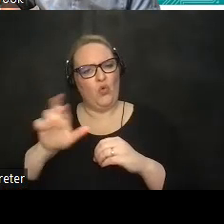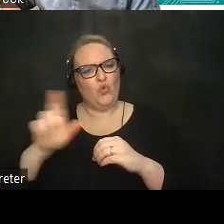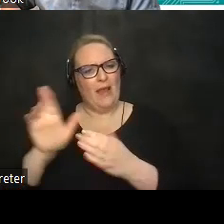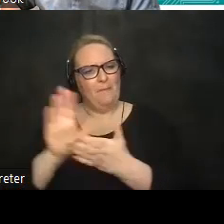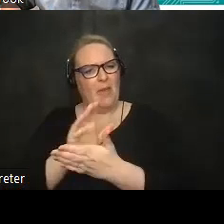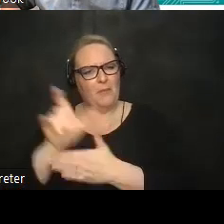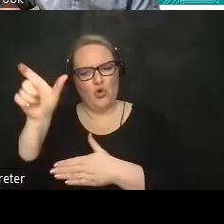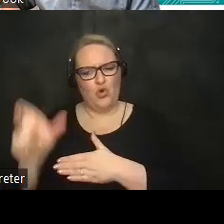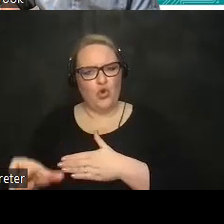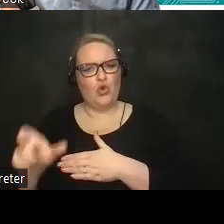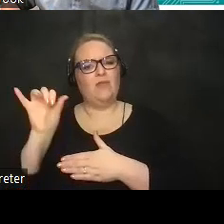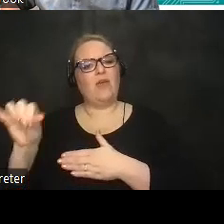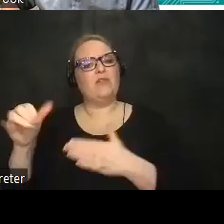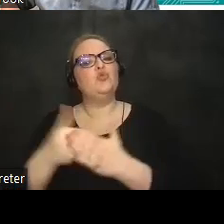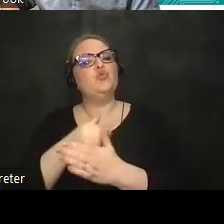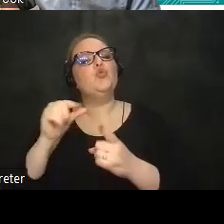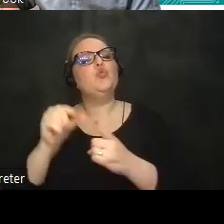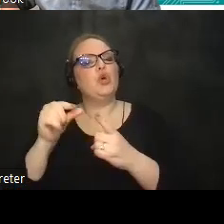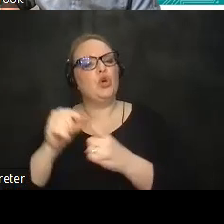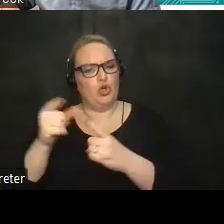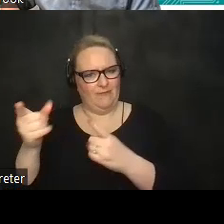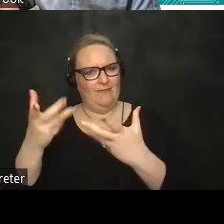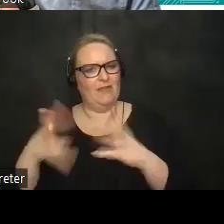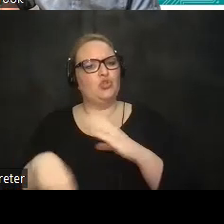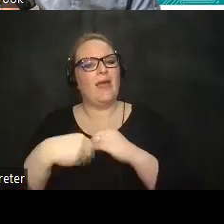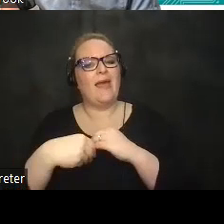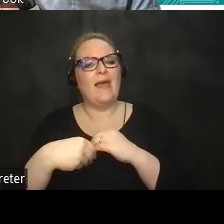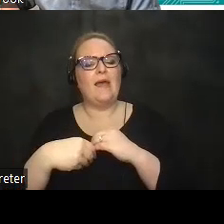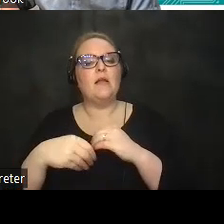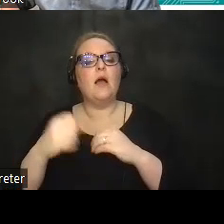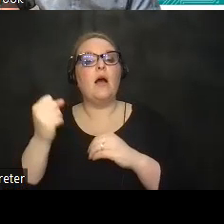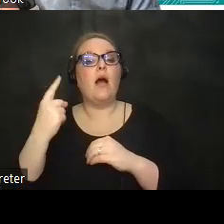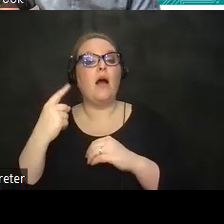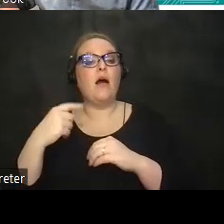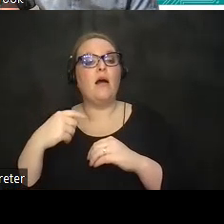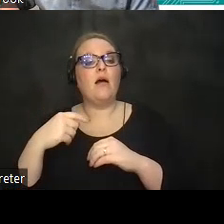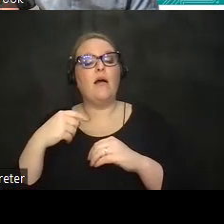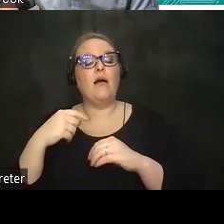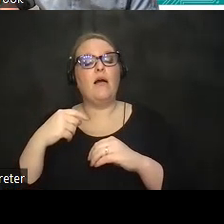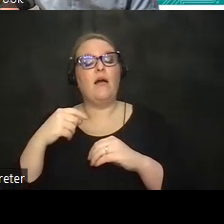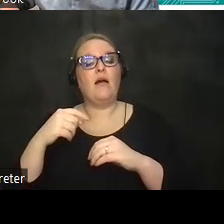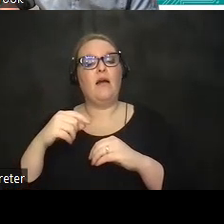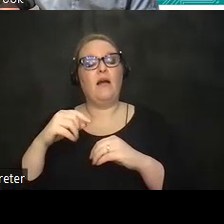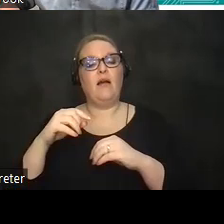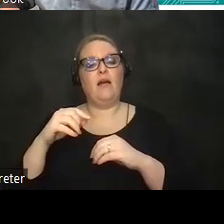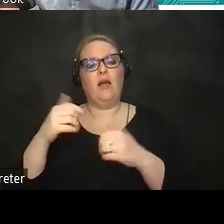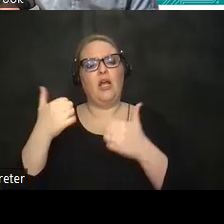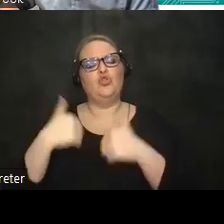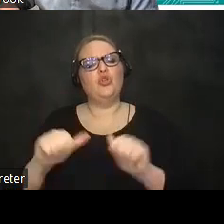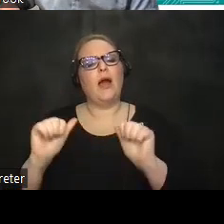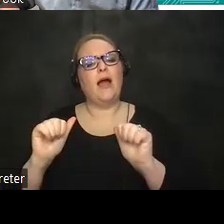were new words that he had added um now he had tried using